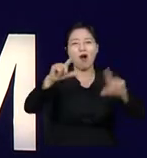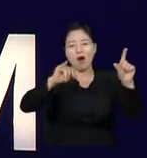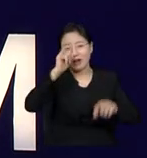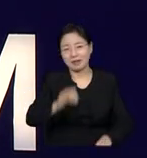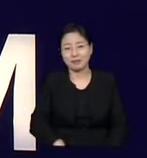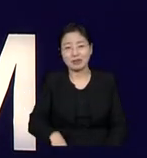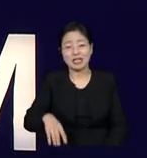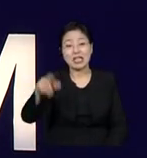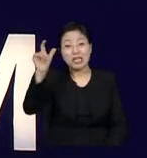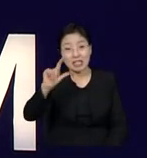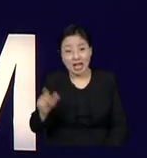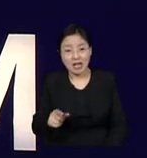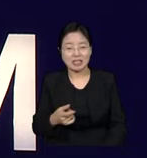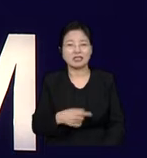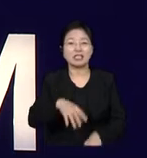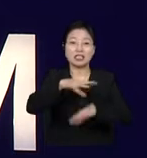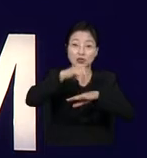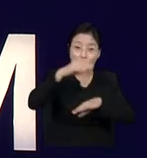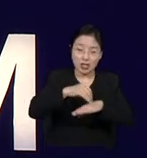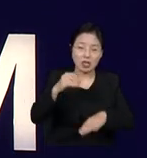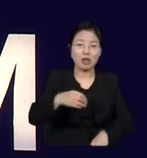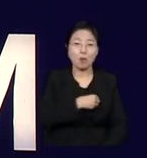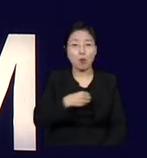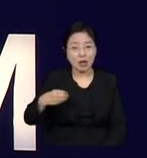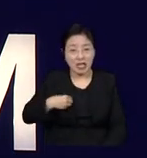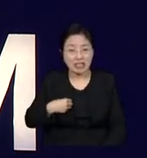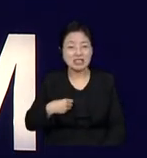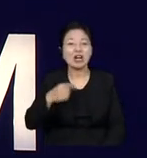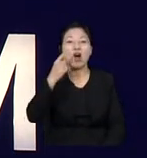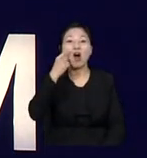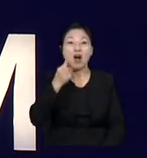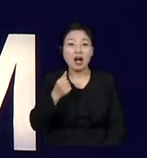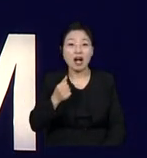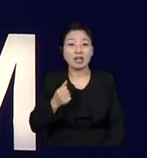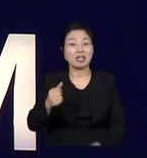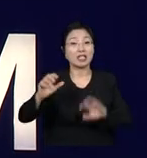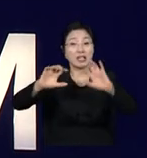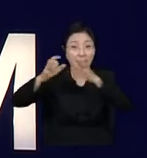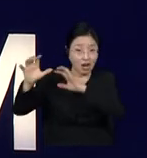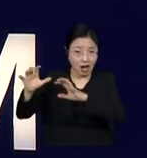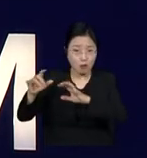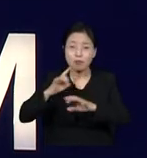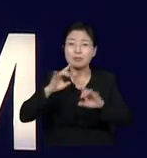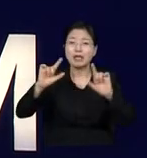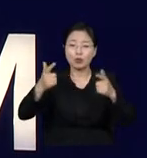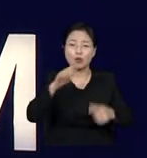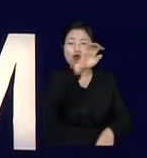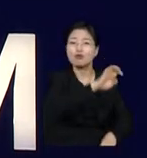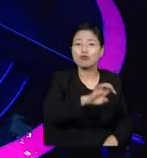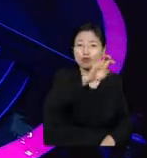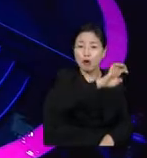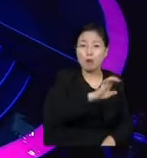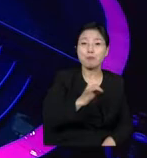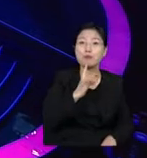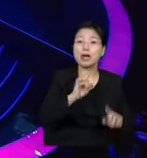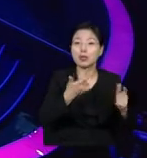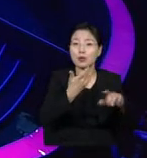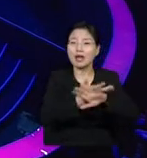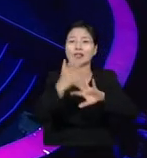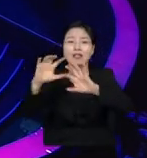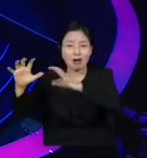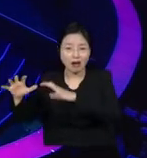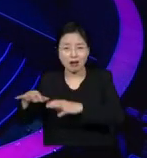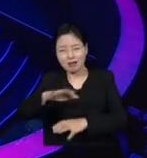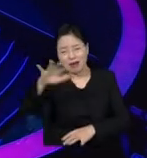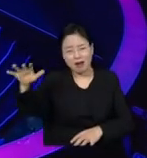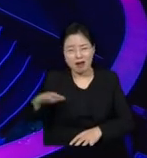Poland, Hungary, there are just a few examples from Europe, but the list is much longer. And as the professor showed us in the early beginning,